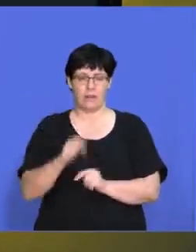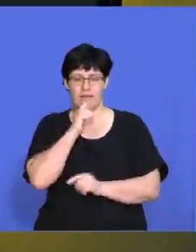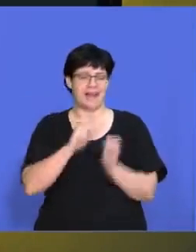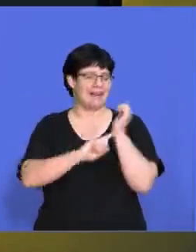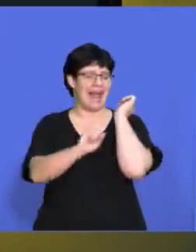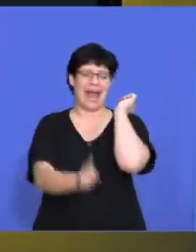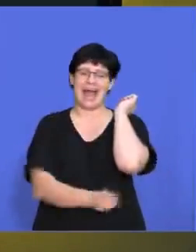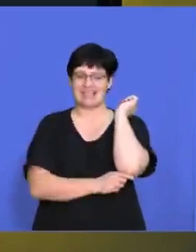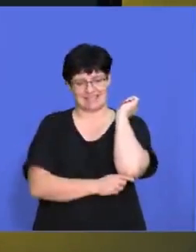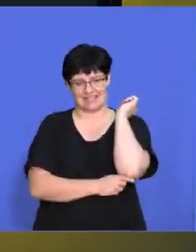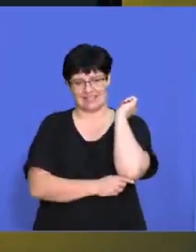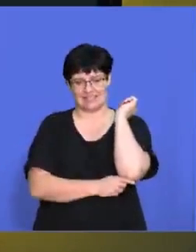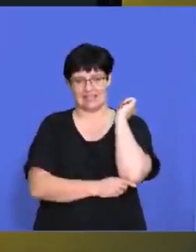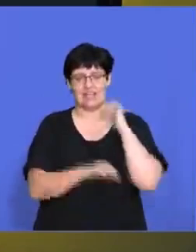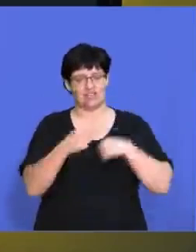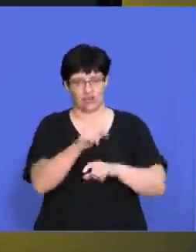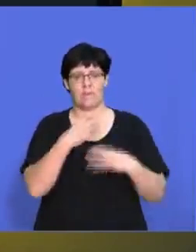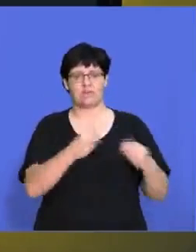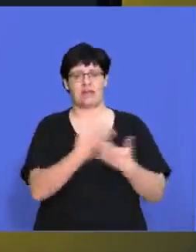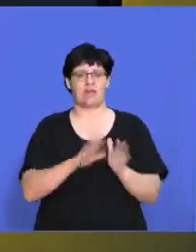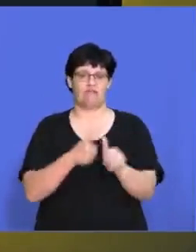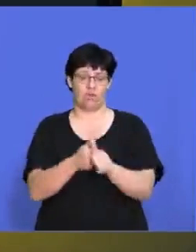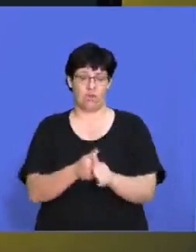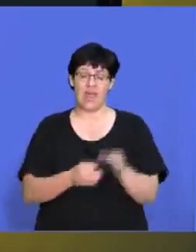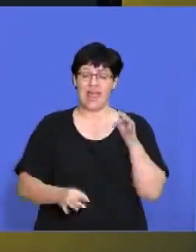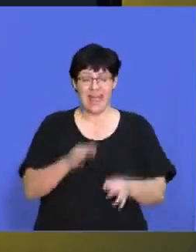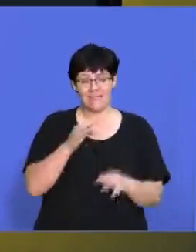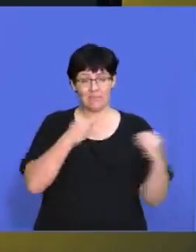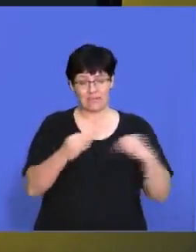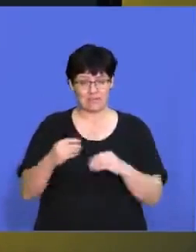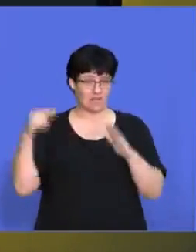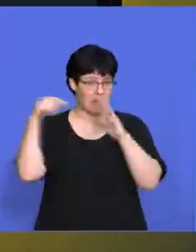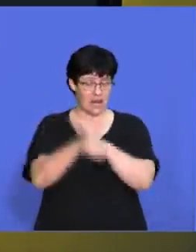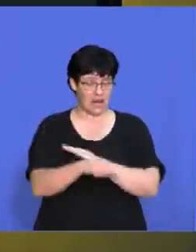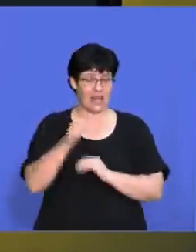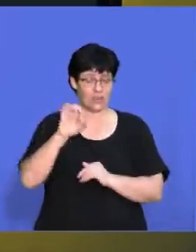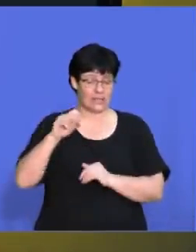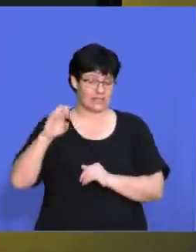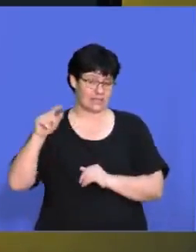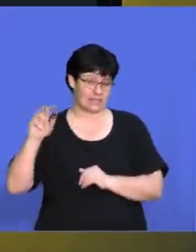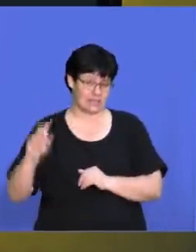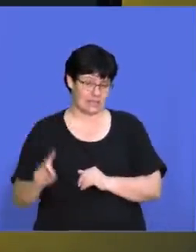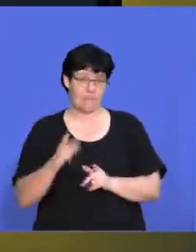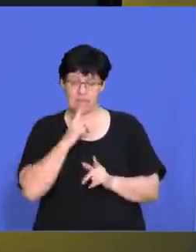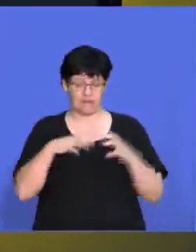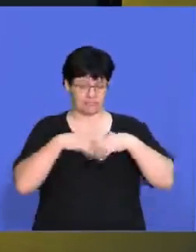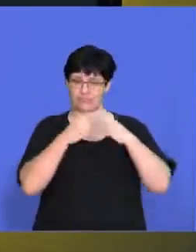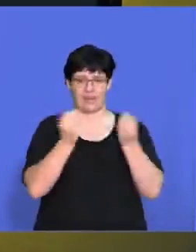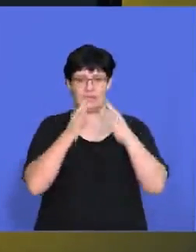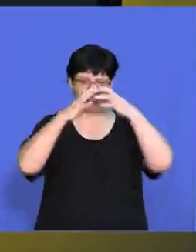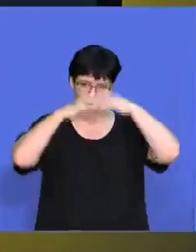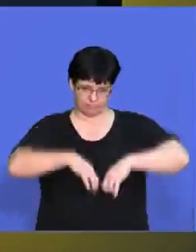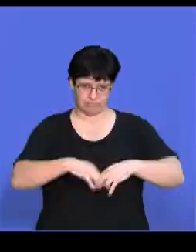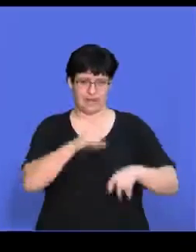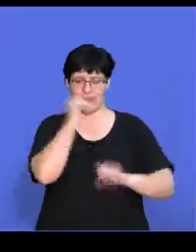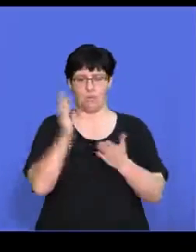strategy that a business can follow. Once a business is liquidated, it can no longer exist. Right. So